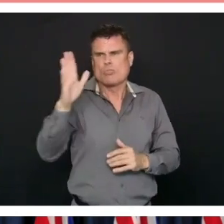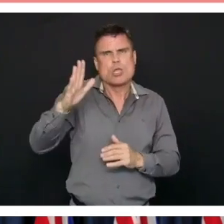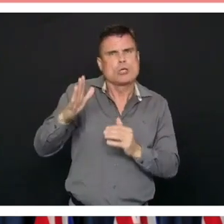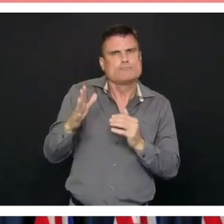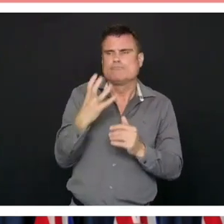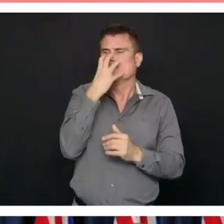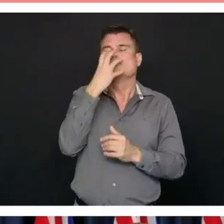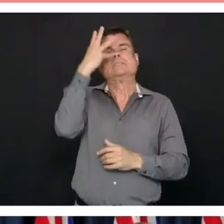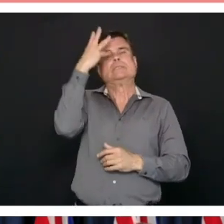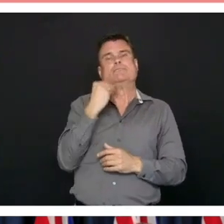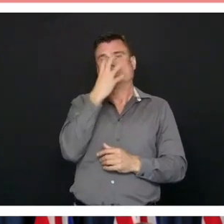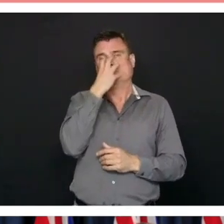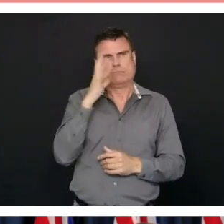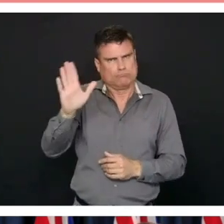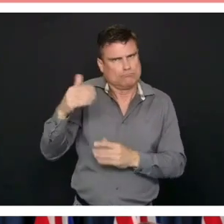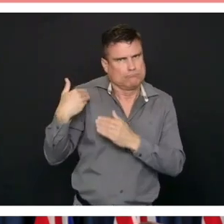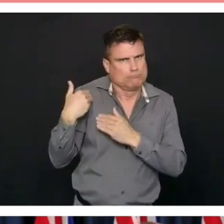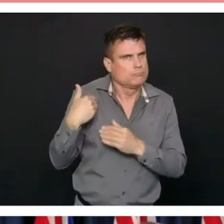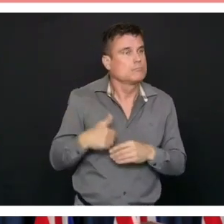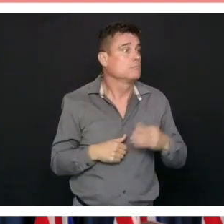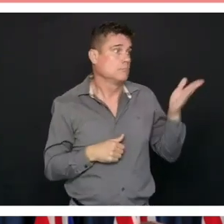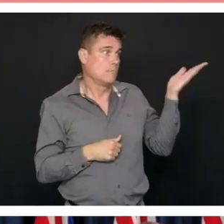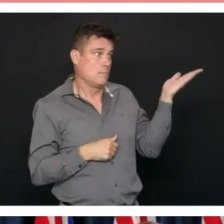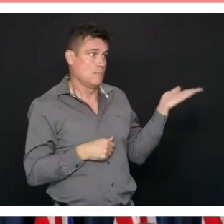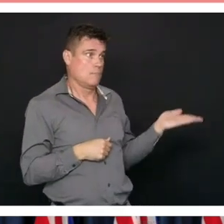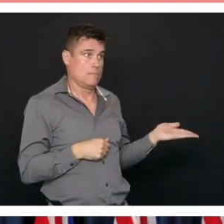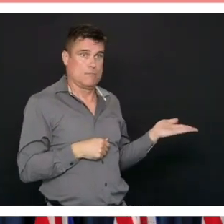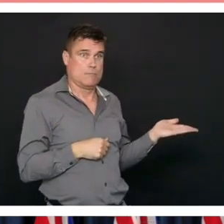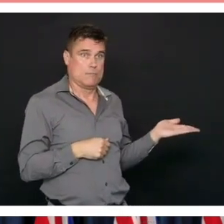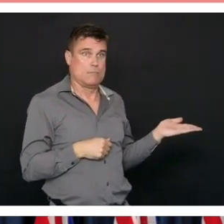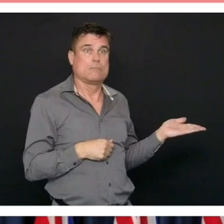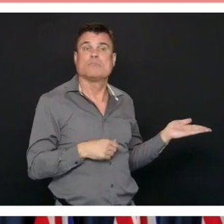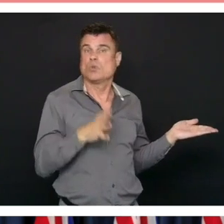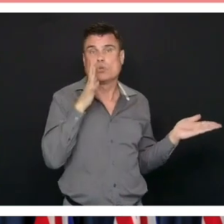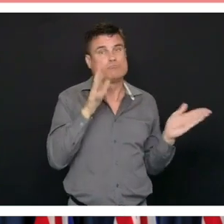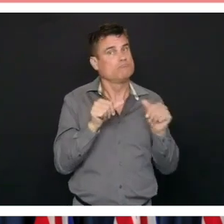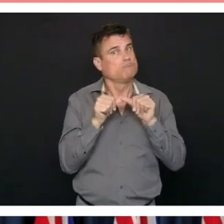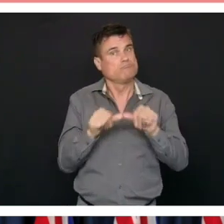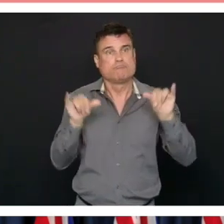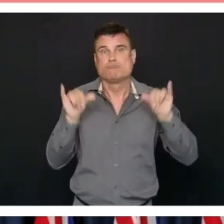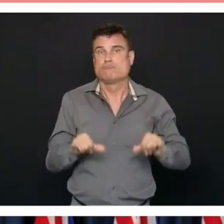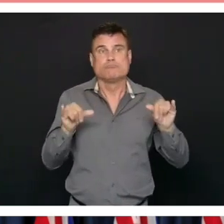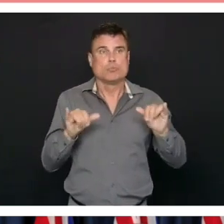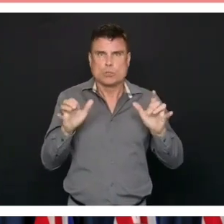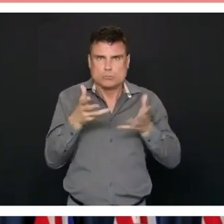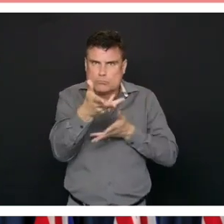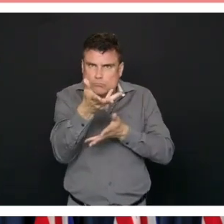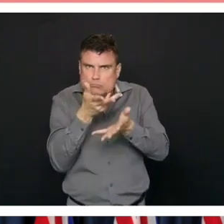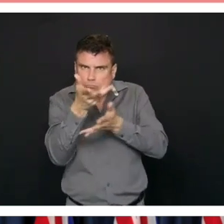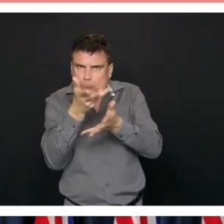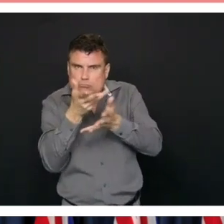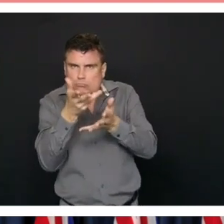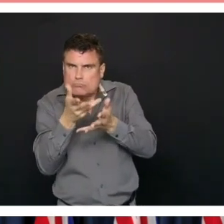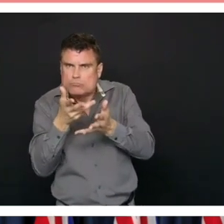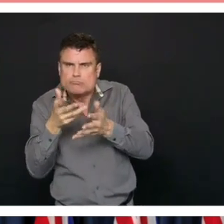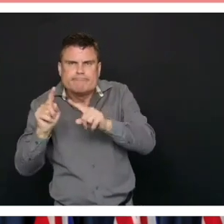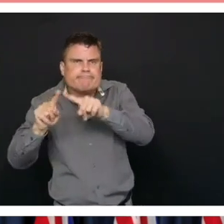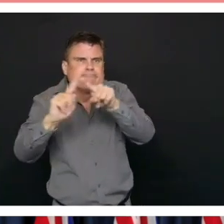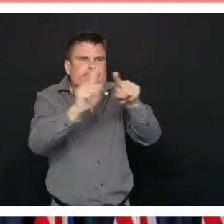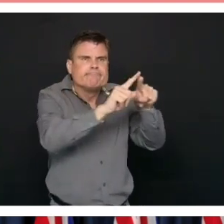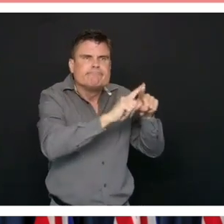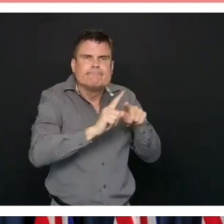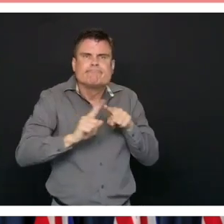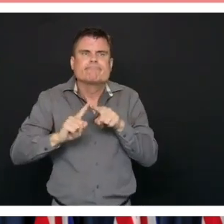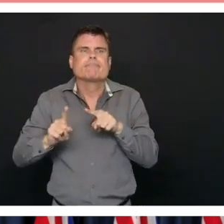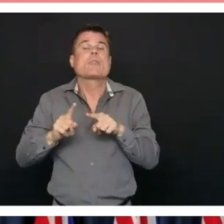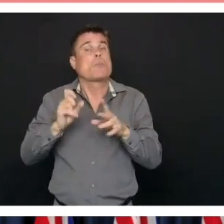prioritization of patients and other words that requires the clinical advice of experts in the system, of doctors in the system